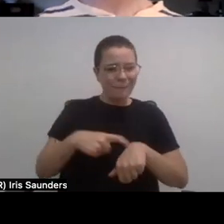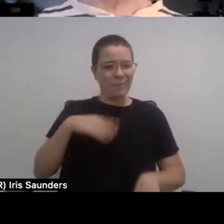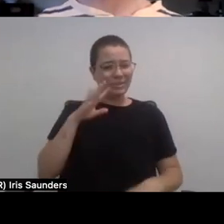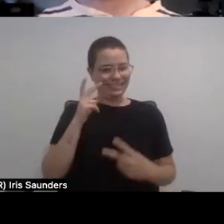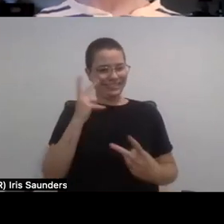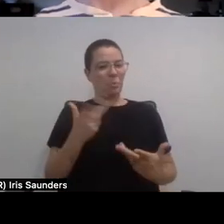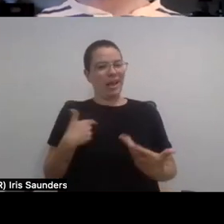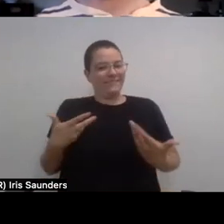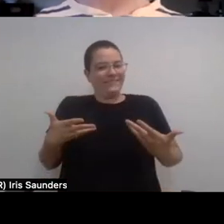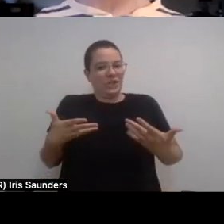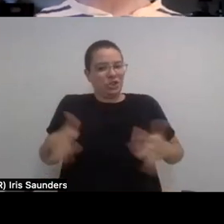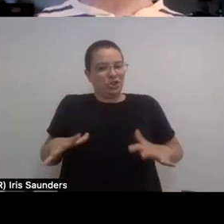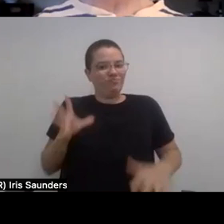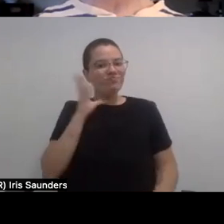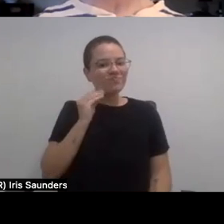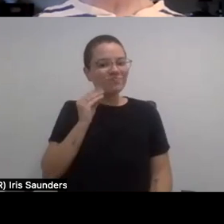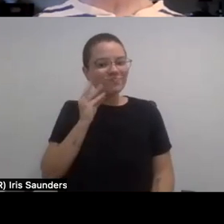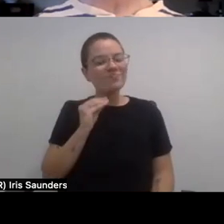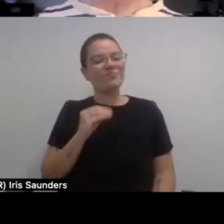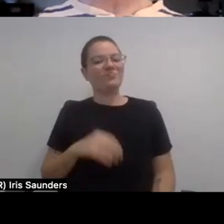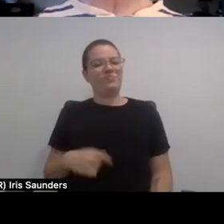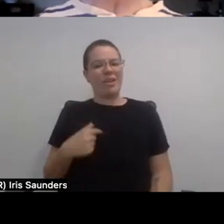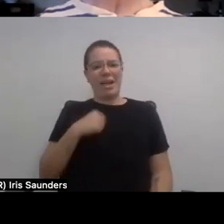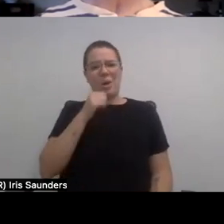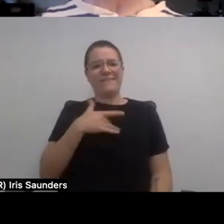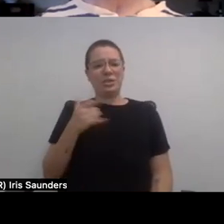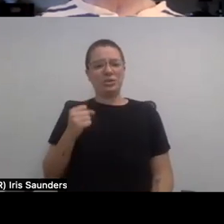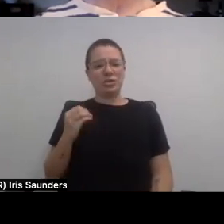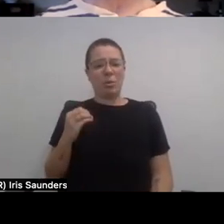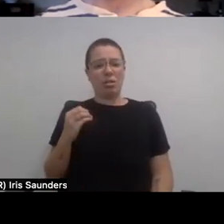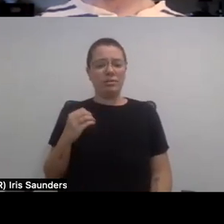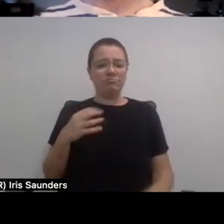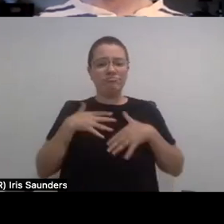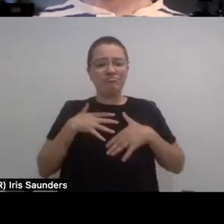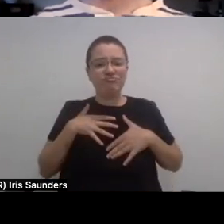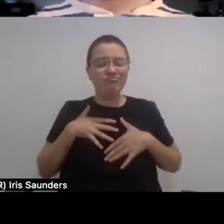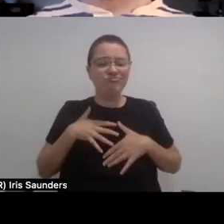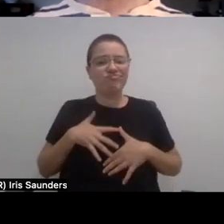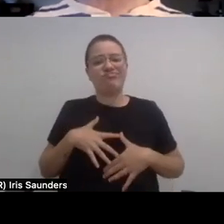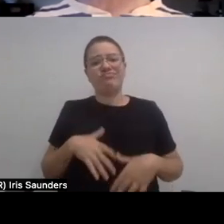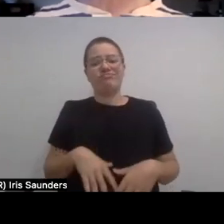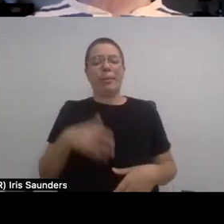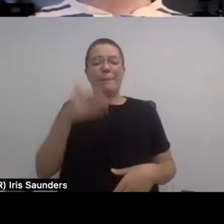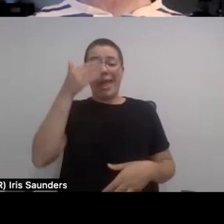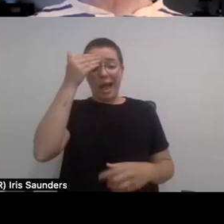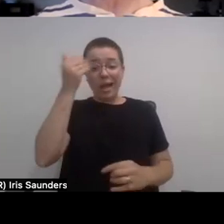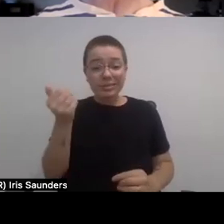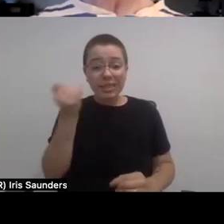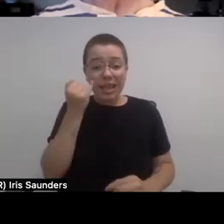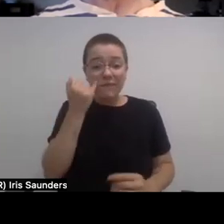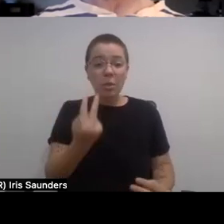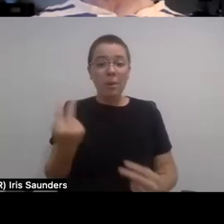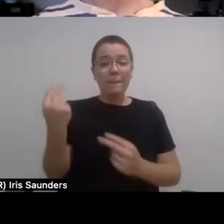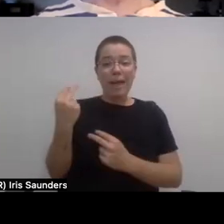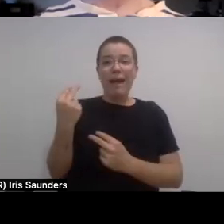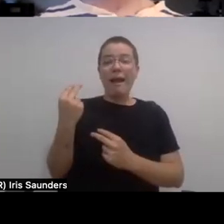And I wouldn't feel so down on myself at times, because when you're looking towards the stuff you still have yet